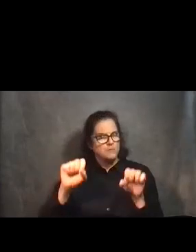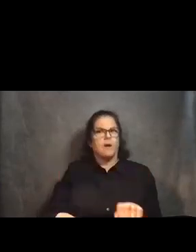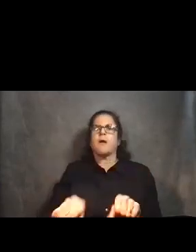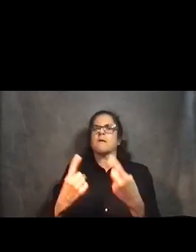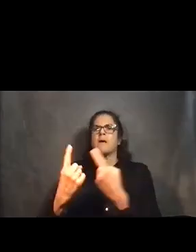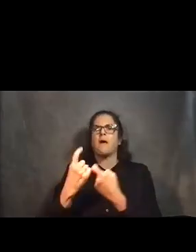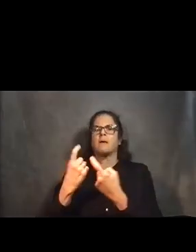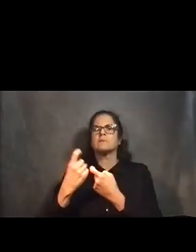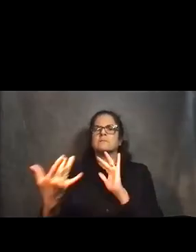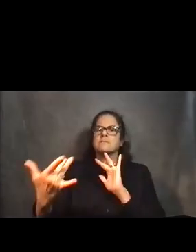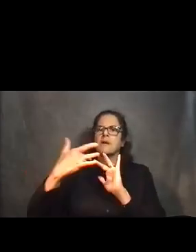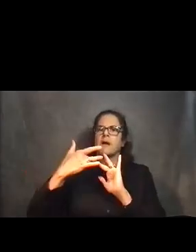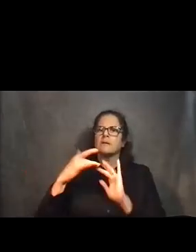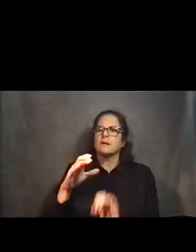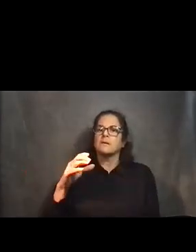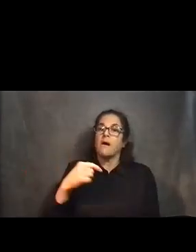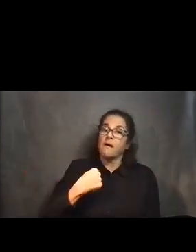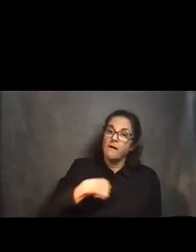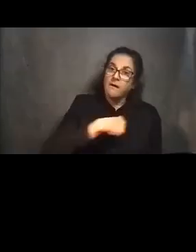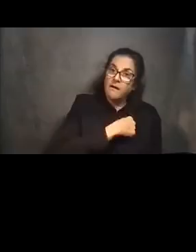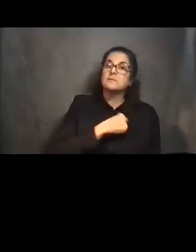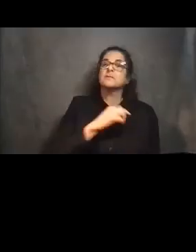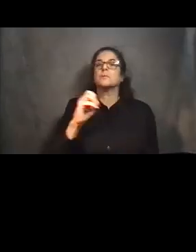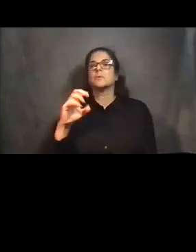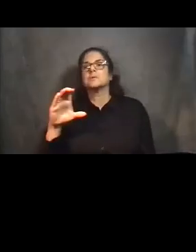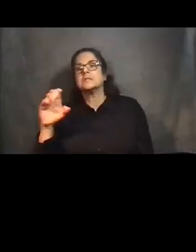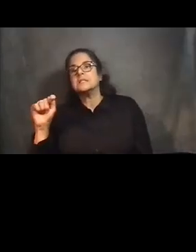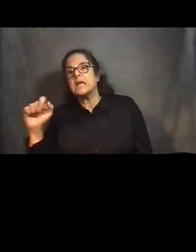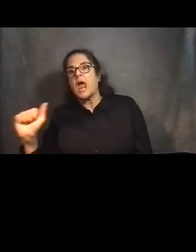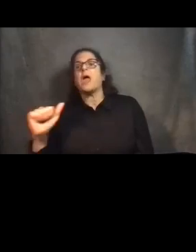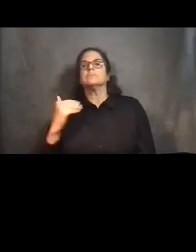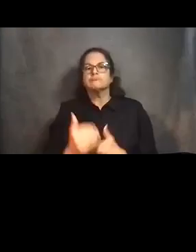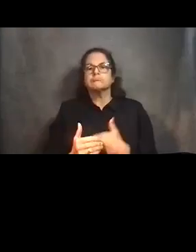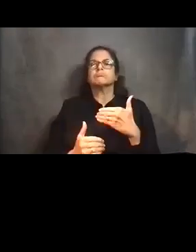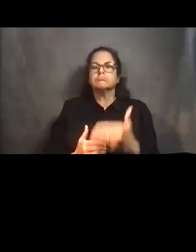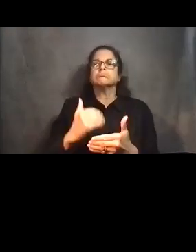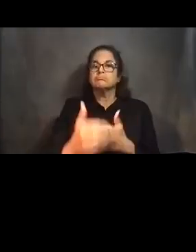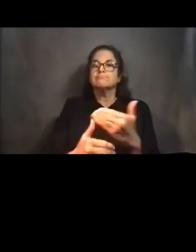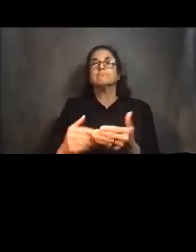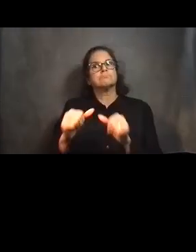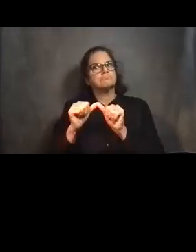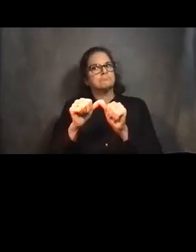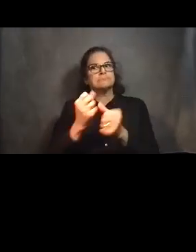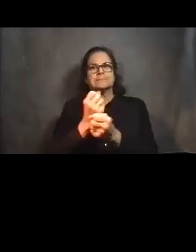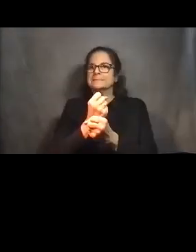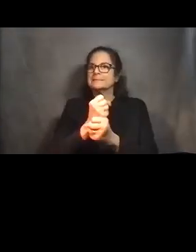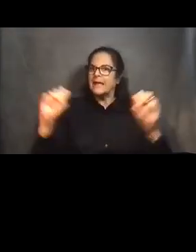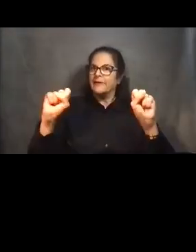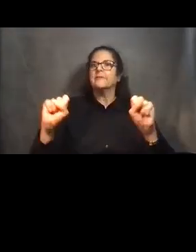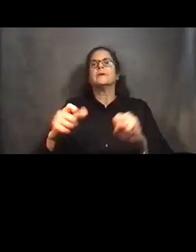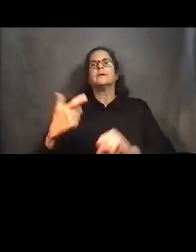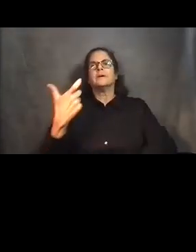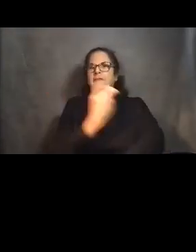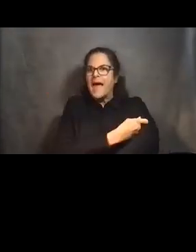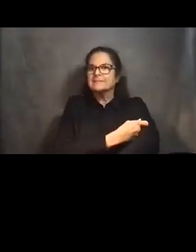us to the CTA as we move through this project. So stay safe, get vaccinated and buy local. Thank you.